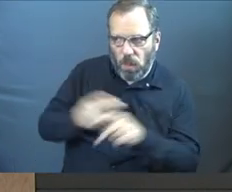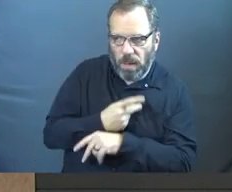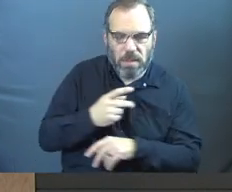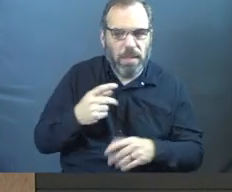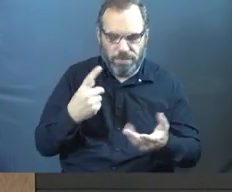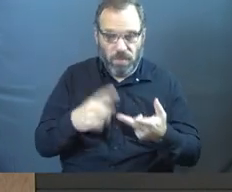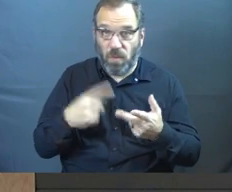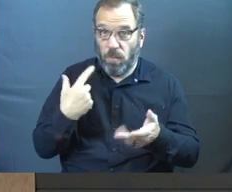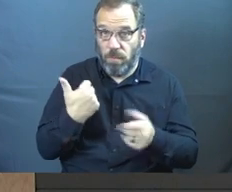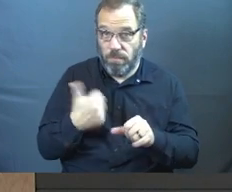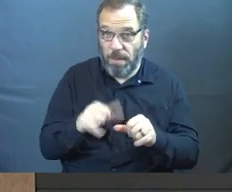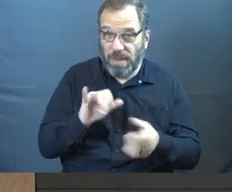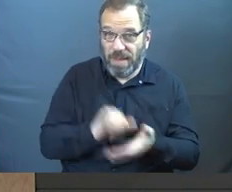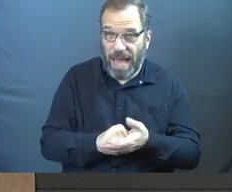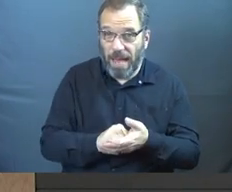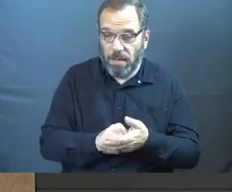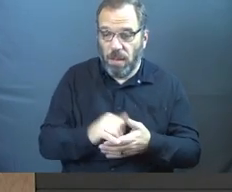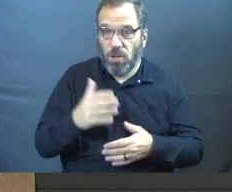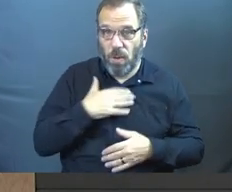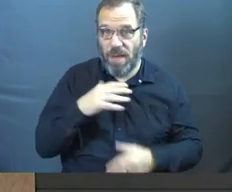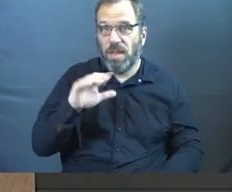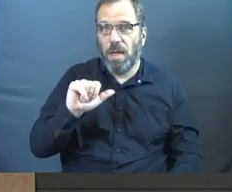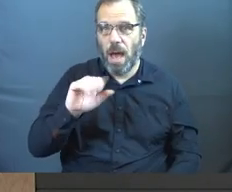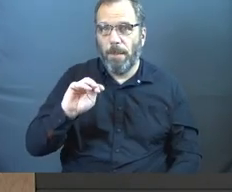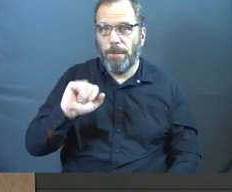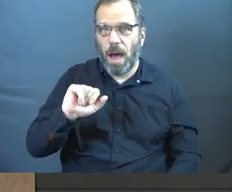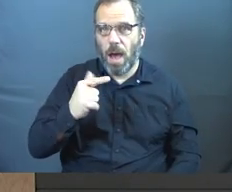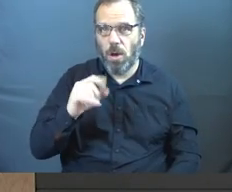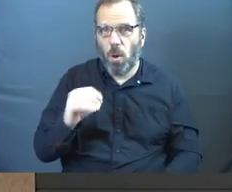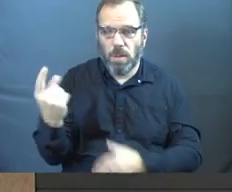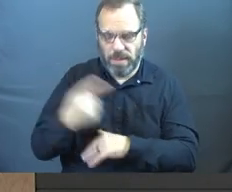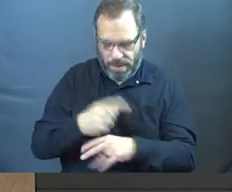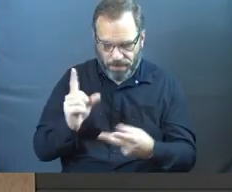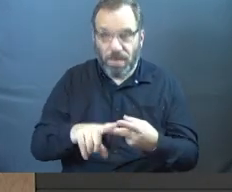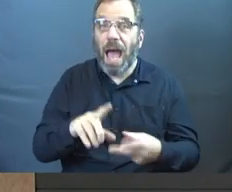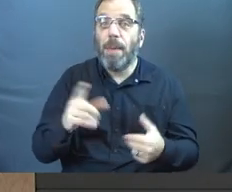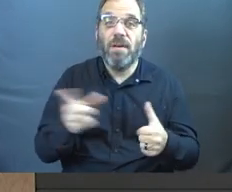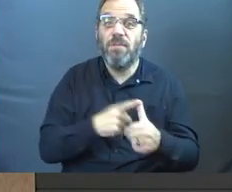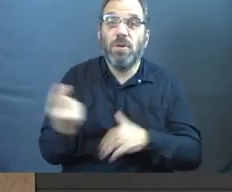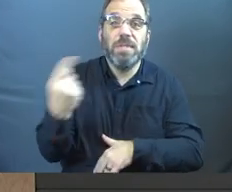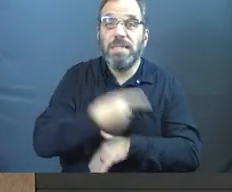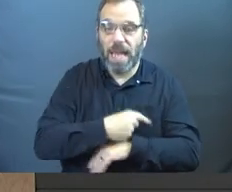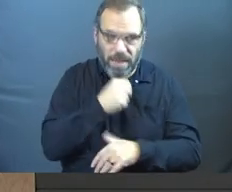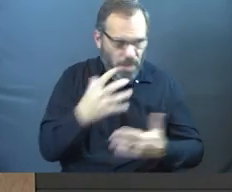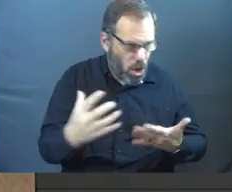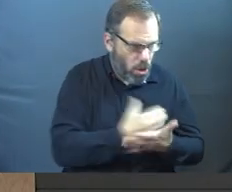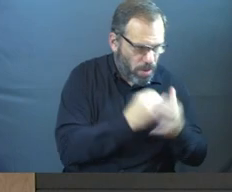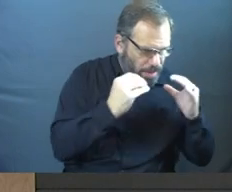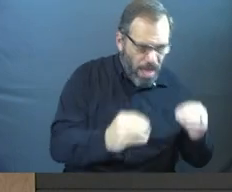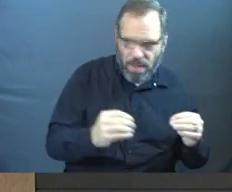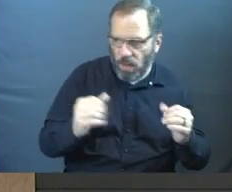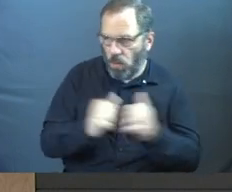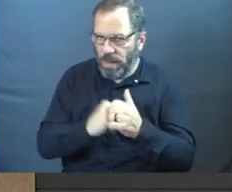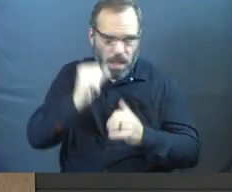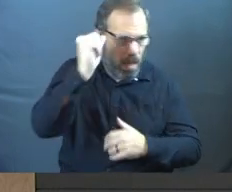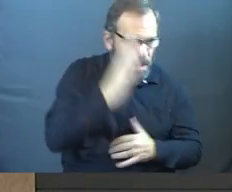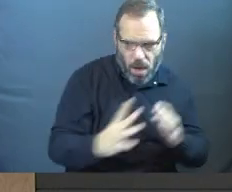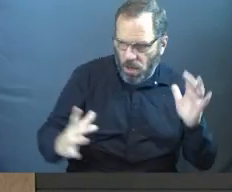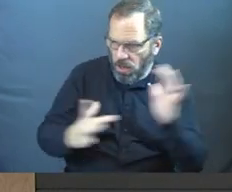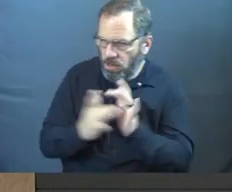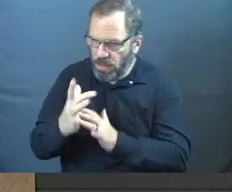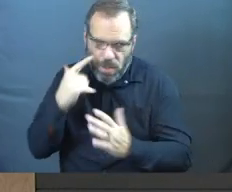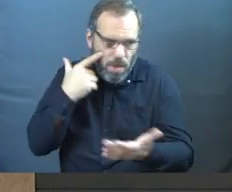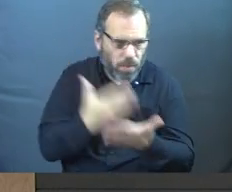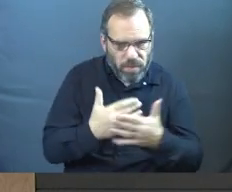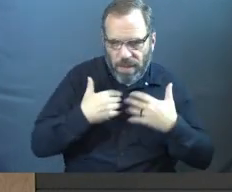We also talked about that last week. You still have the Imago Dei. What about day one when I haven't earned anything with God or with Jesus, or I haven't proved